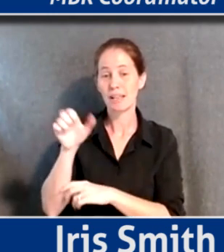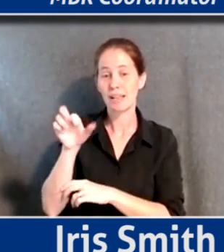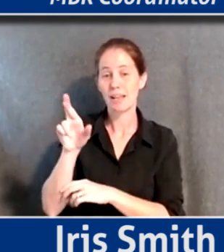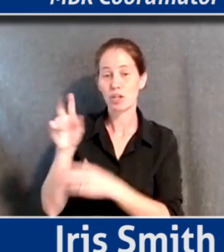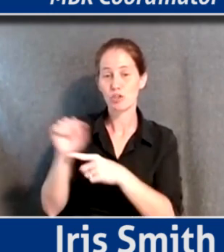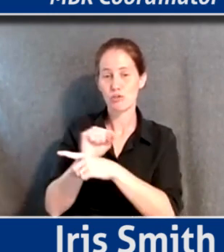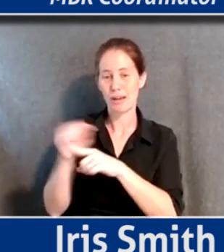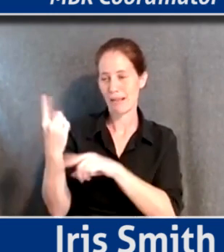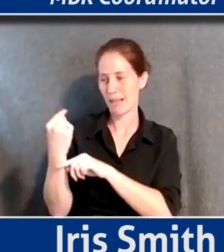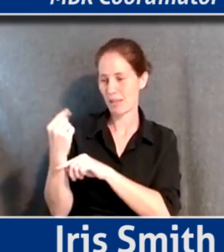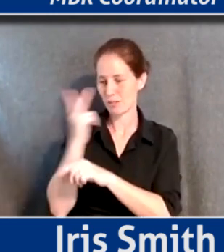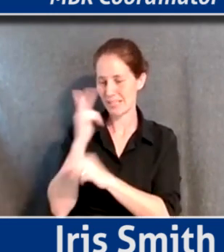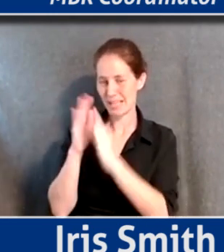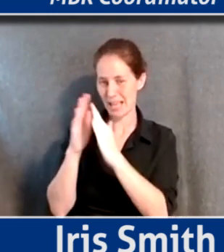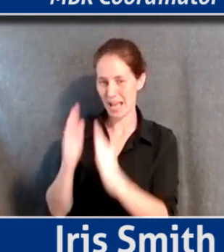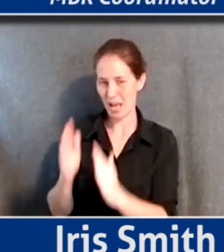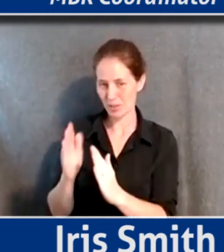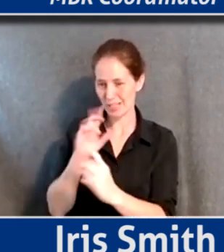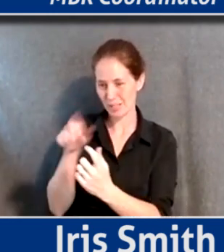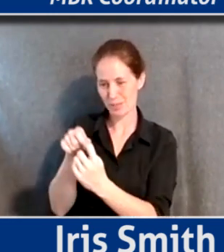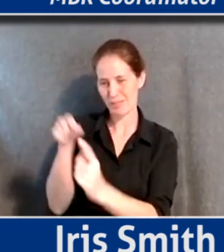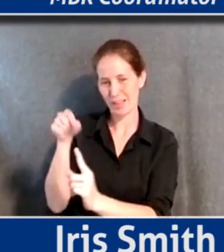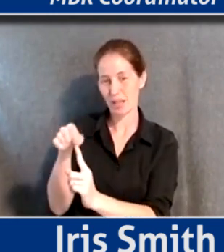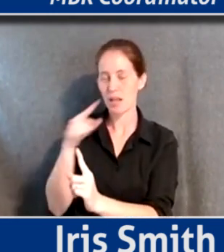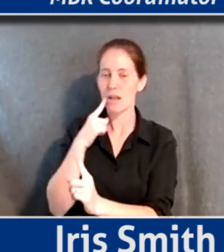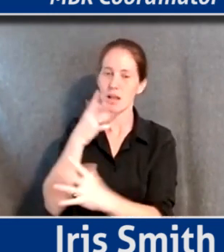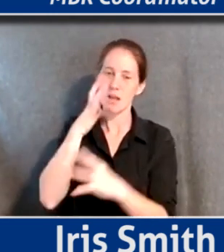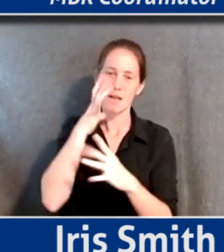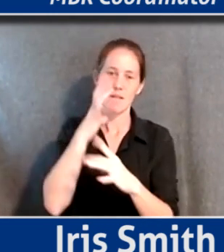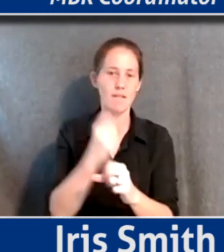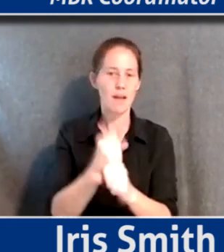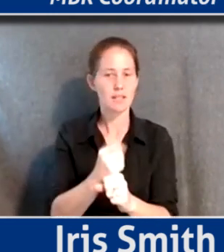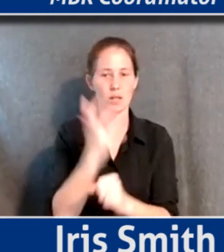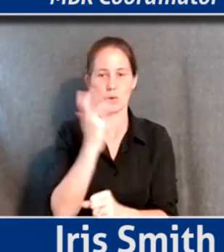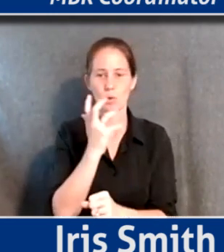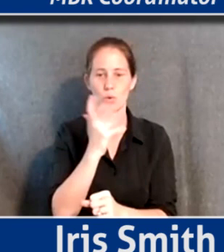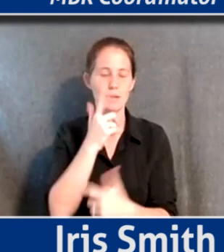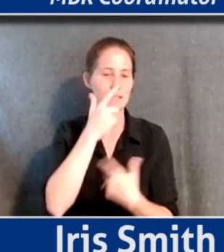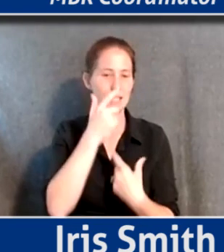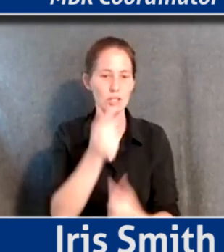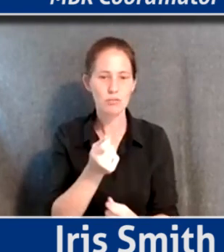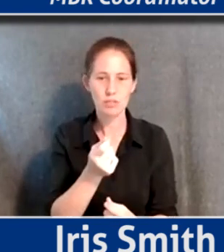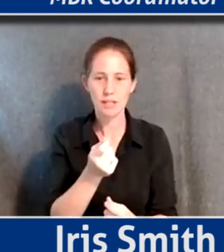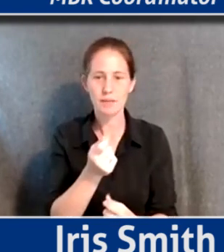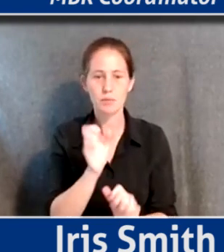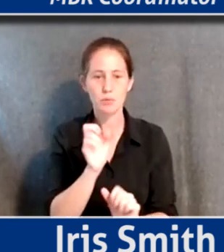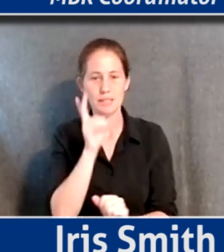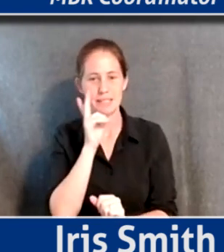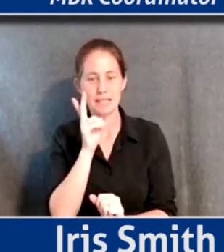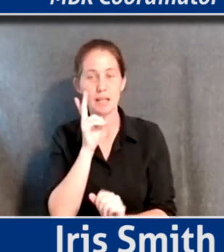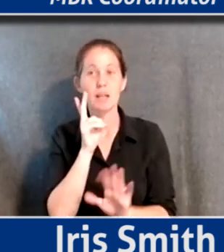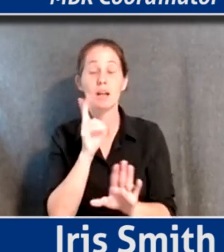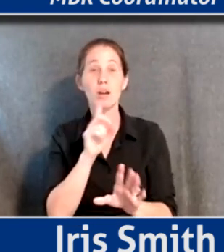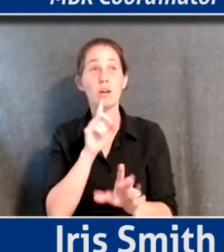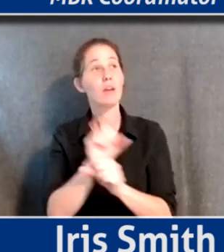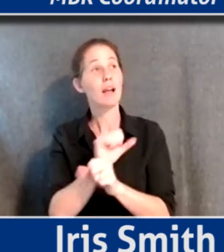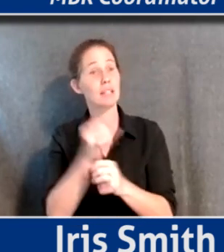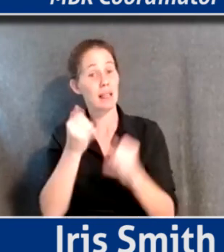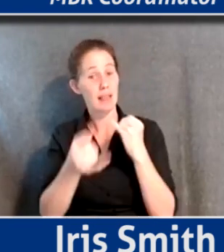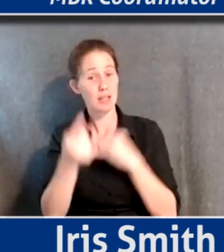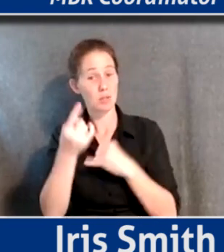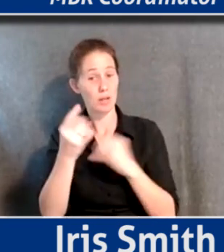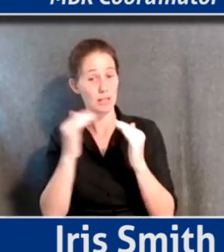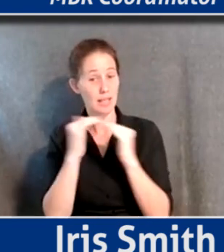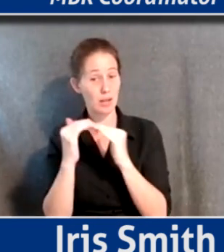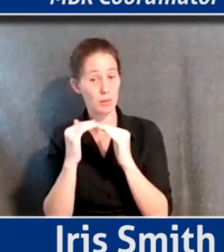looking at housing in particular, and it's fascinating. It's just super interesting to take a look at. Actually, the last one of these equity